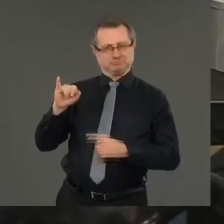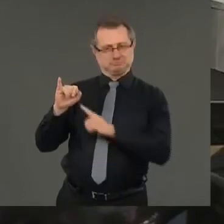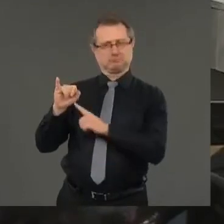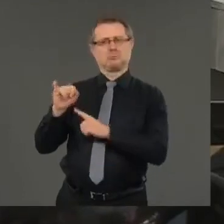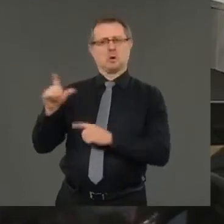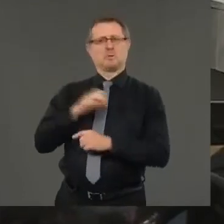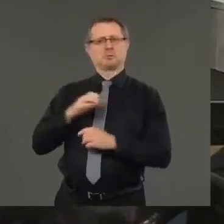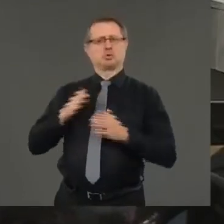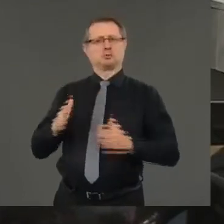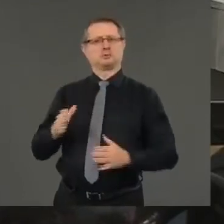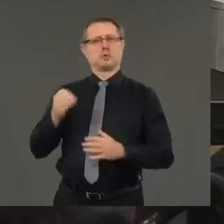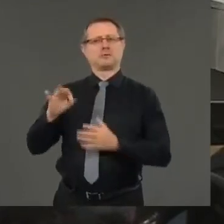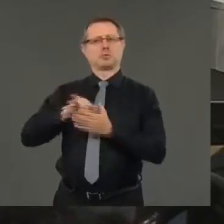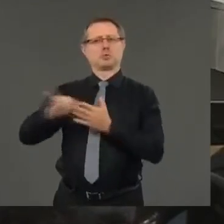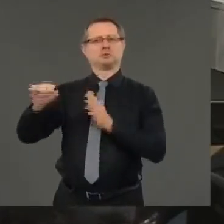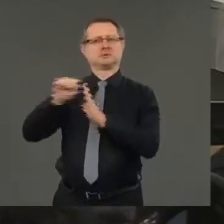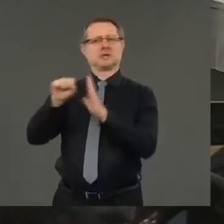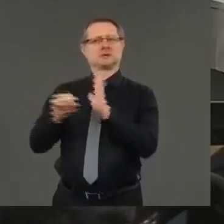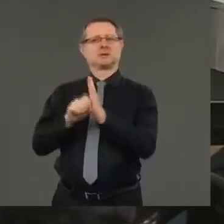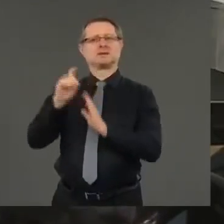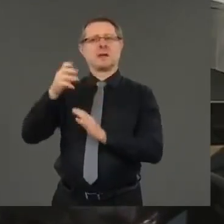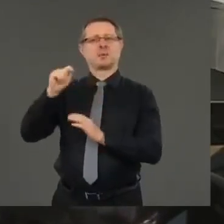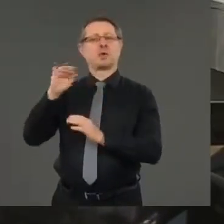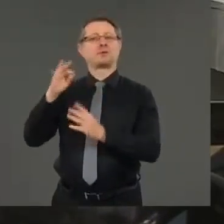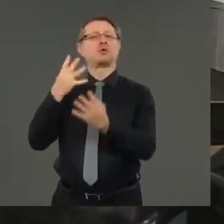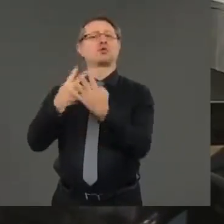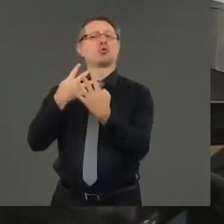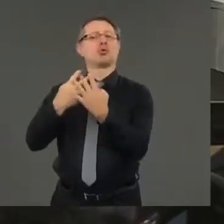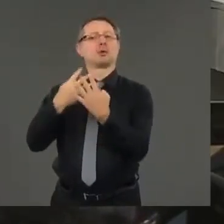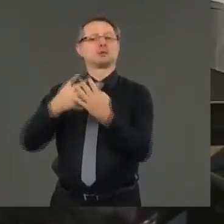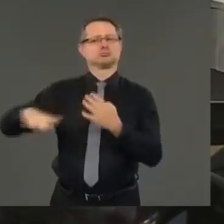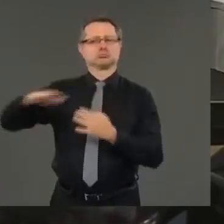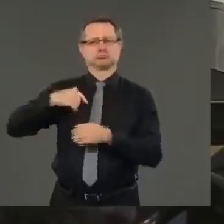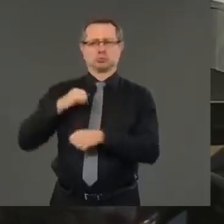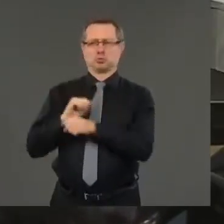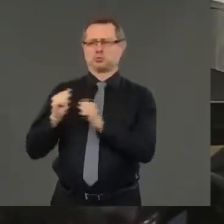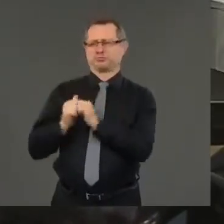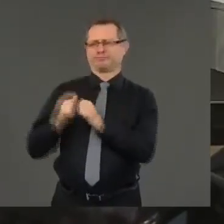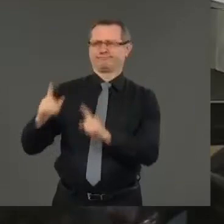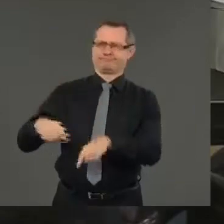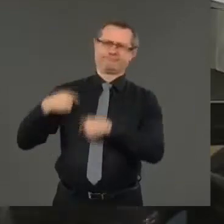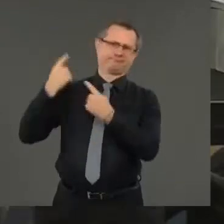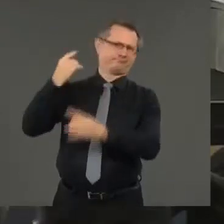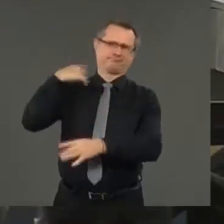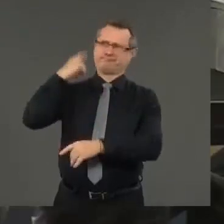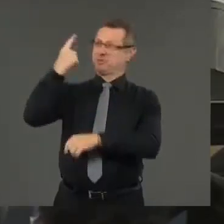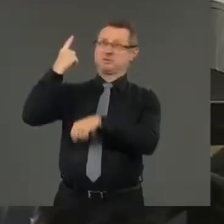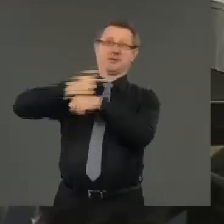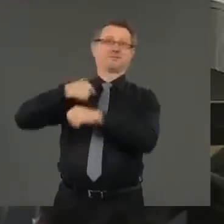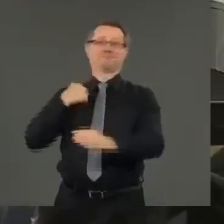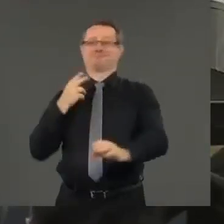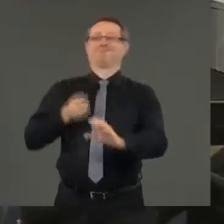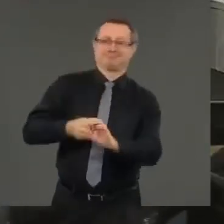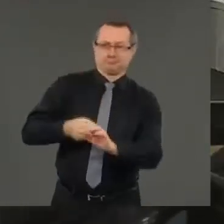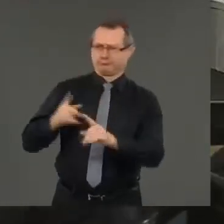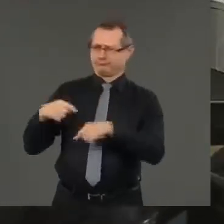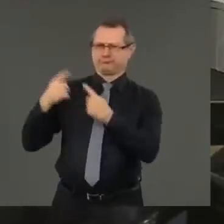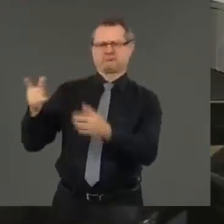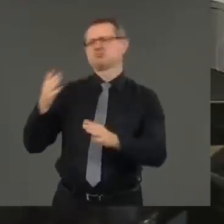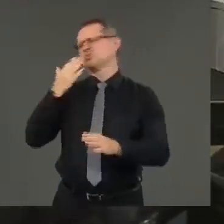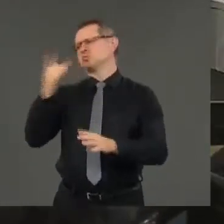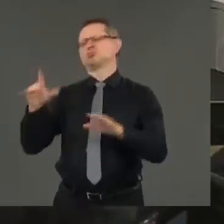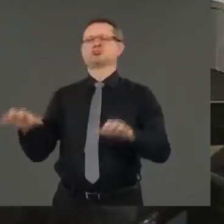been with me from day one he's done an extraordinary job it's one of the hardest positions in state government I think